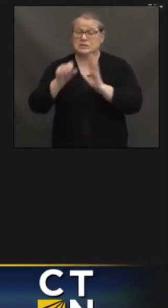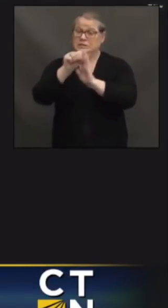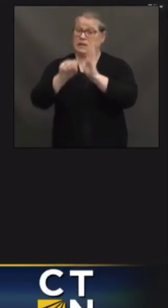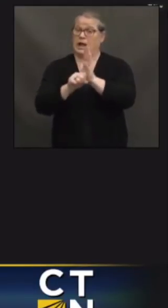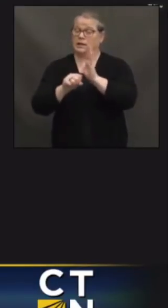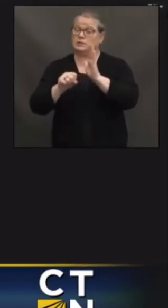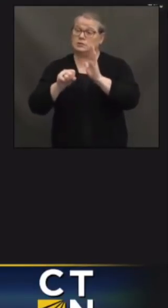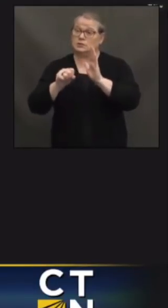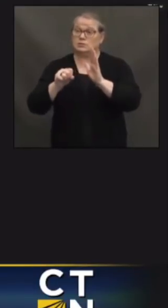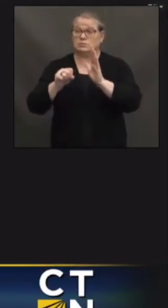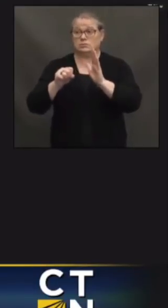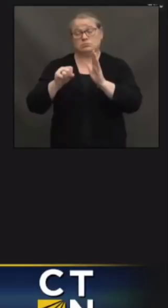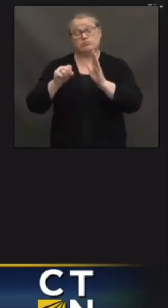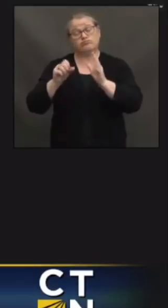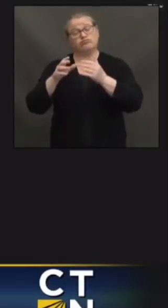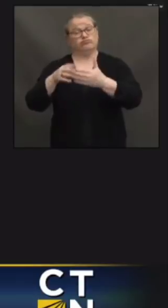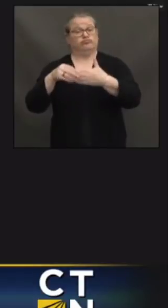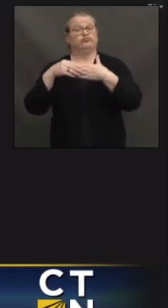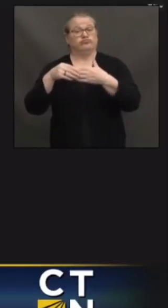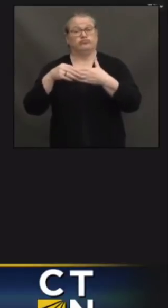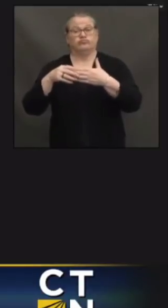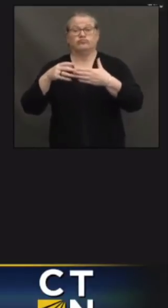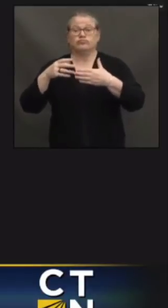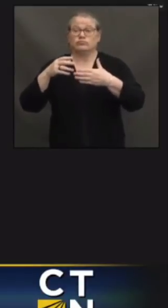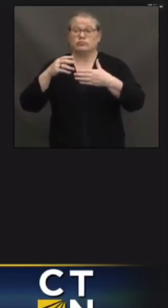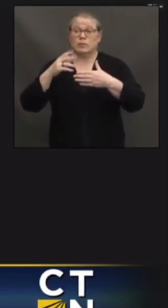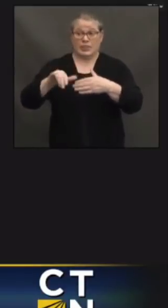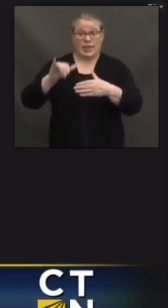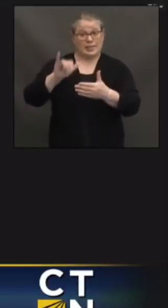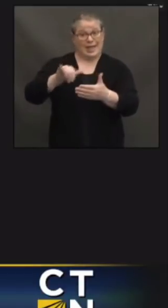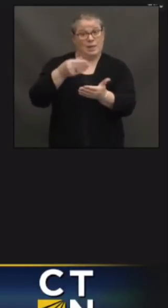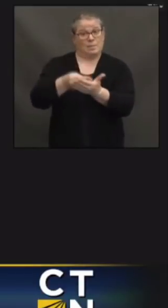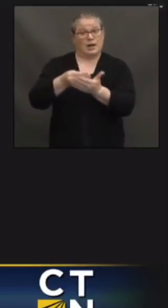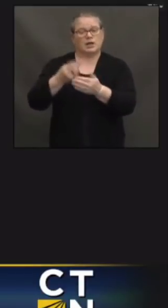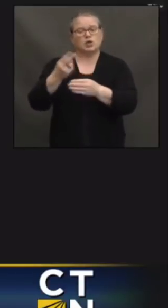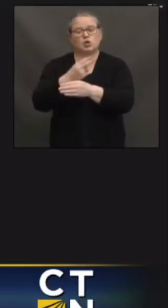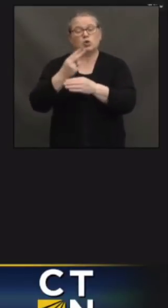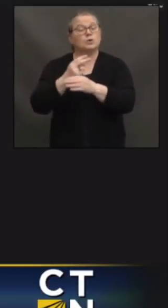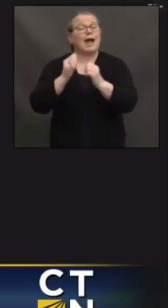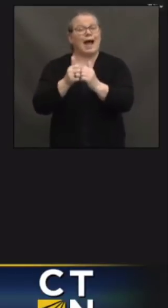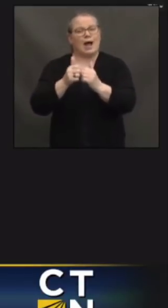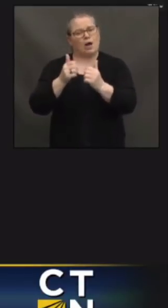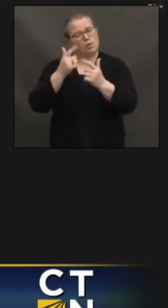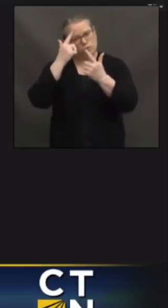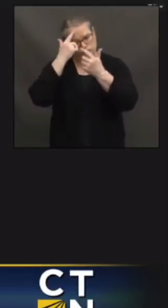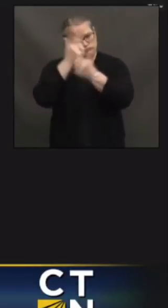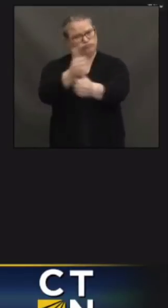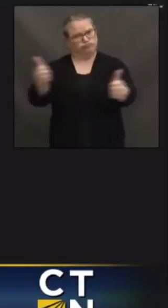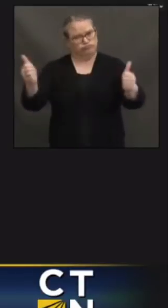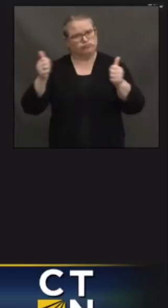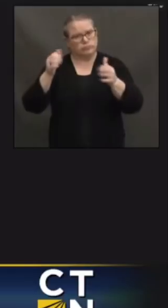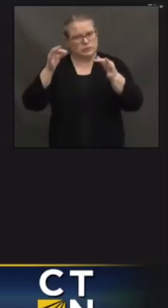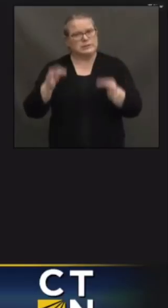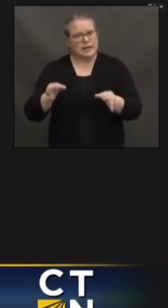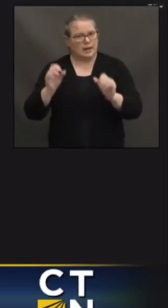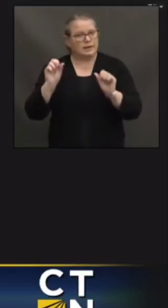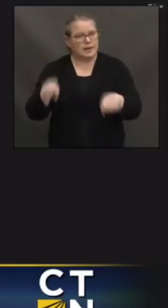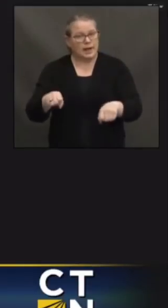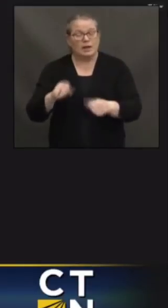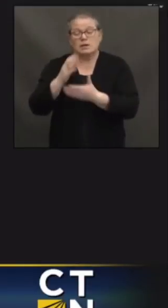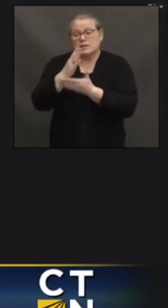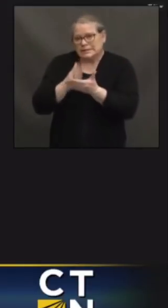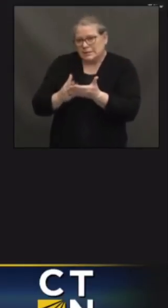in terms of how to use this money, as I mentioned. There's a small portion of the money that must be spent on